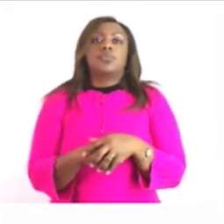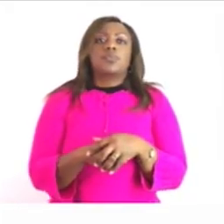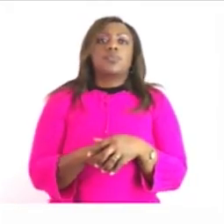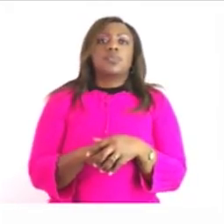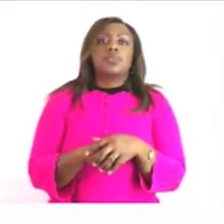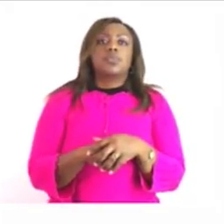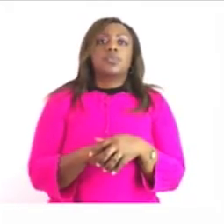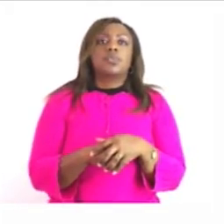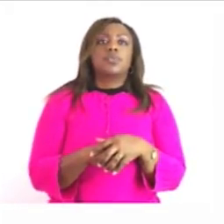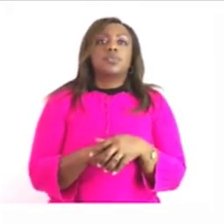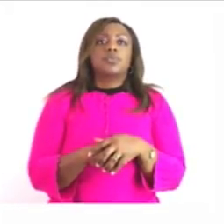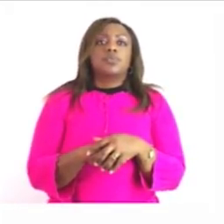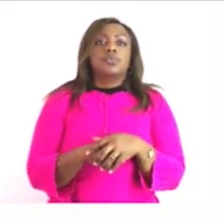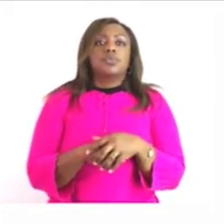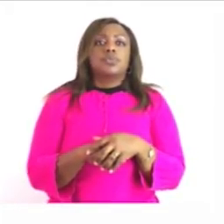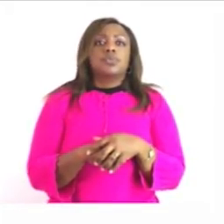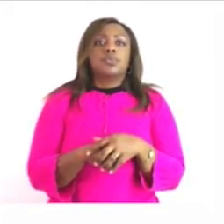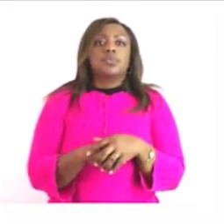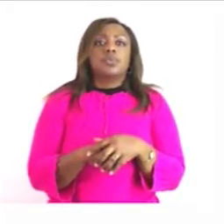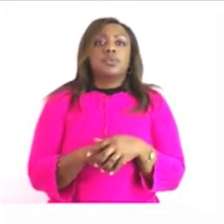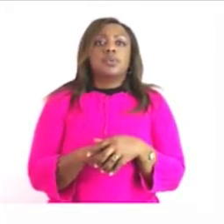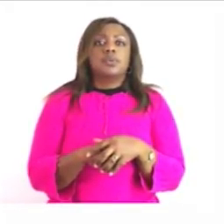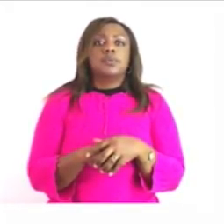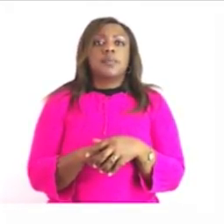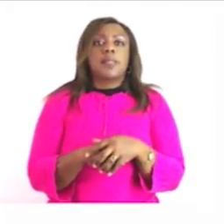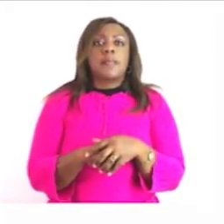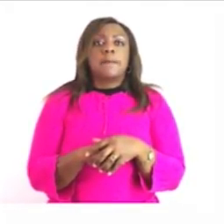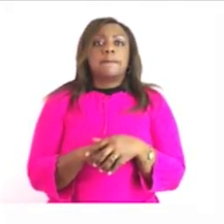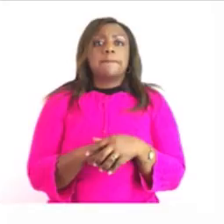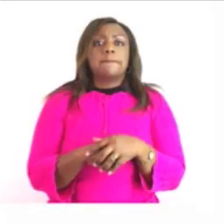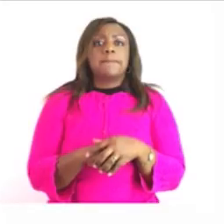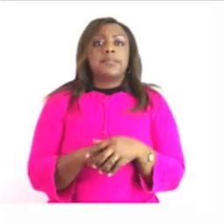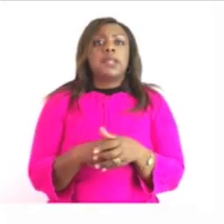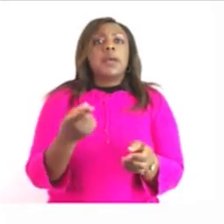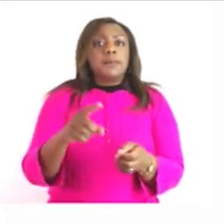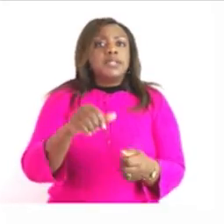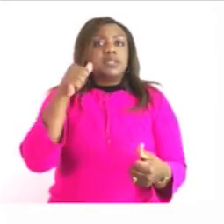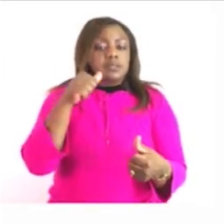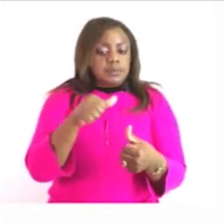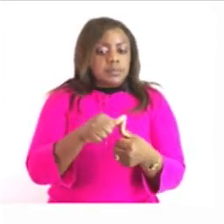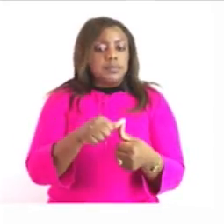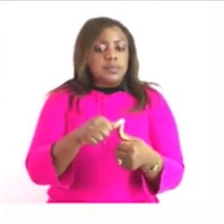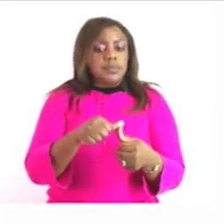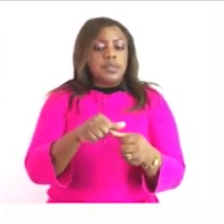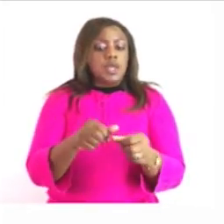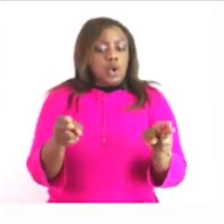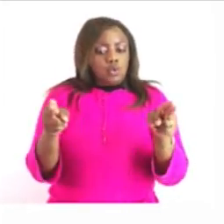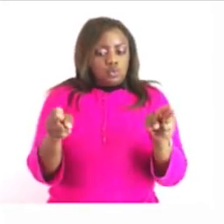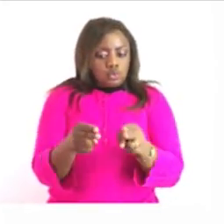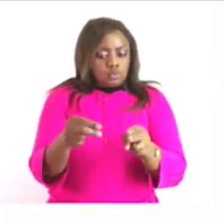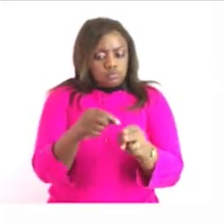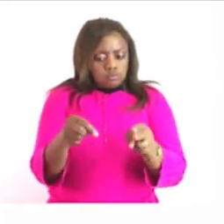and by doing that i think there is a slight mistake there what you have to do is to subtract 5 minus 4